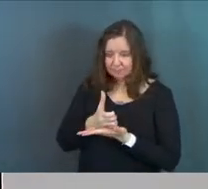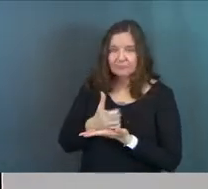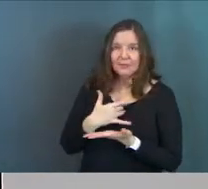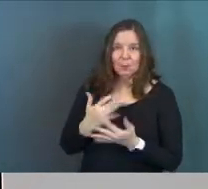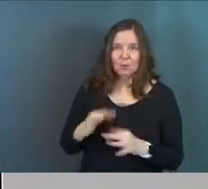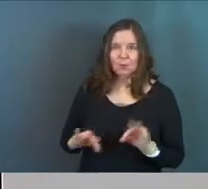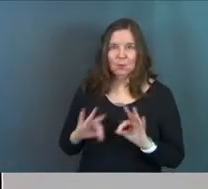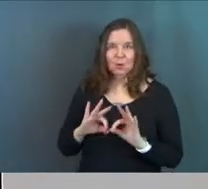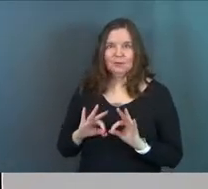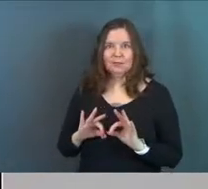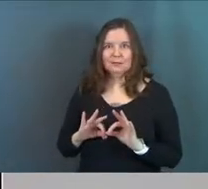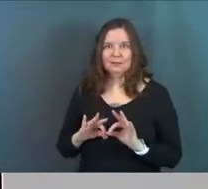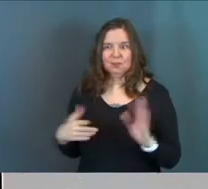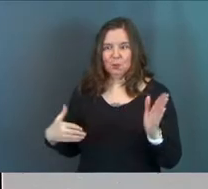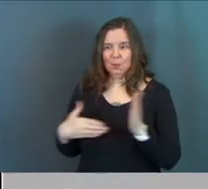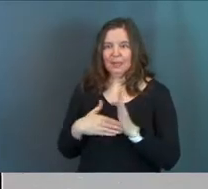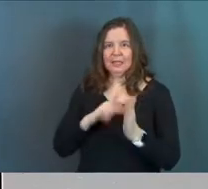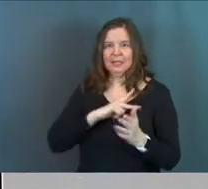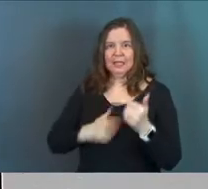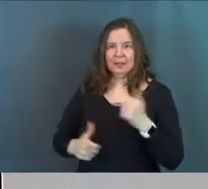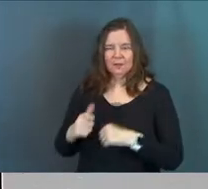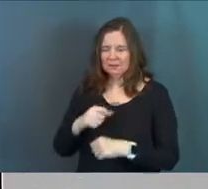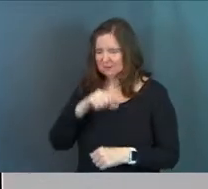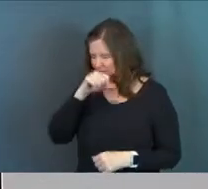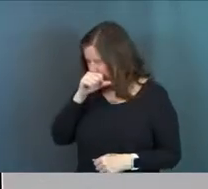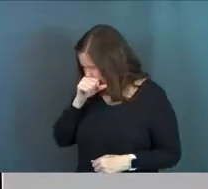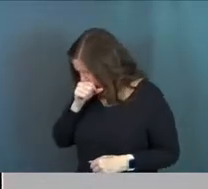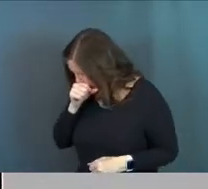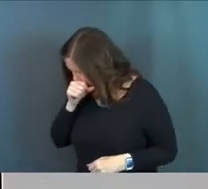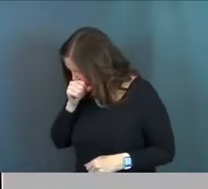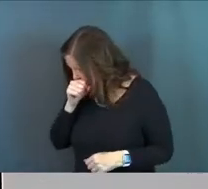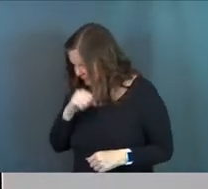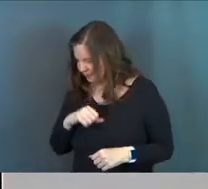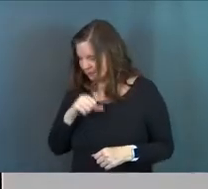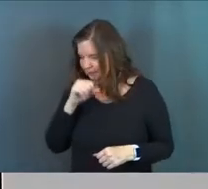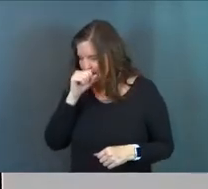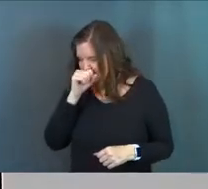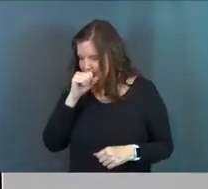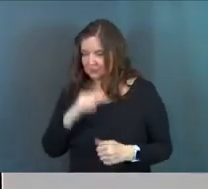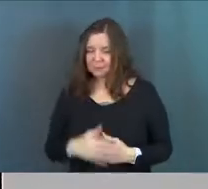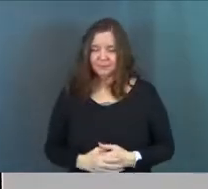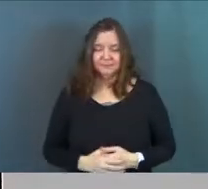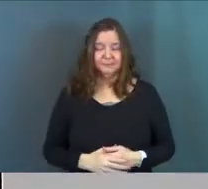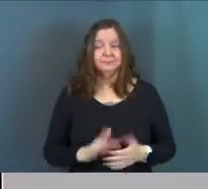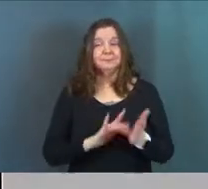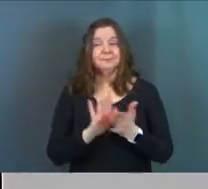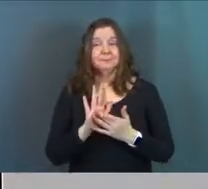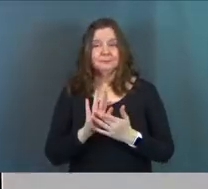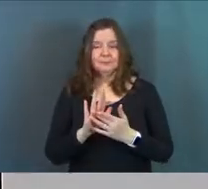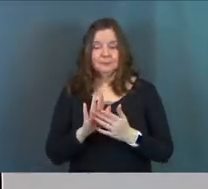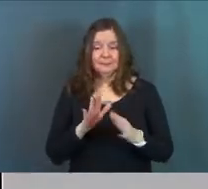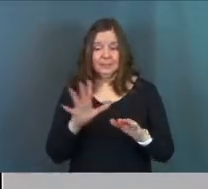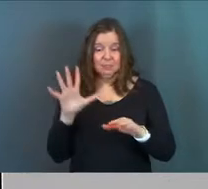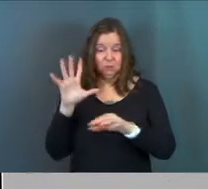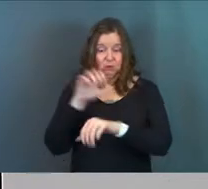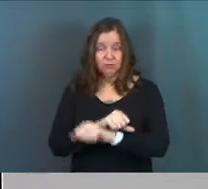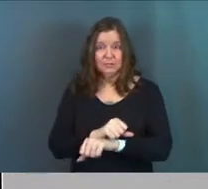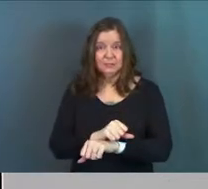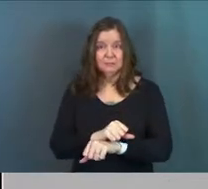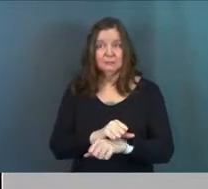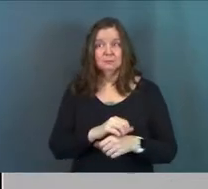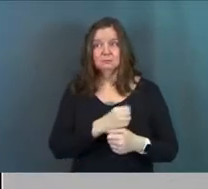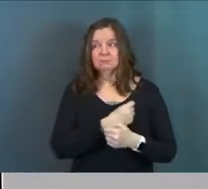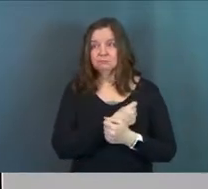that it was worth it to betray the king of kings. And so Judas does this. Jesus is betrayed. He is arrested. And he's